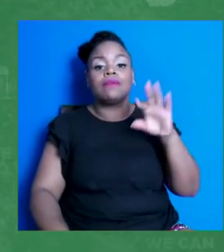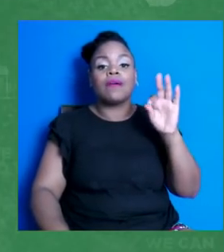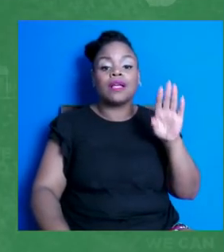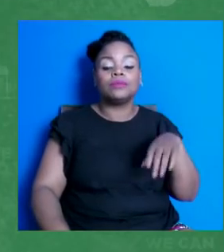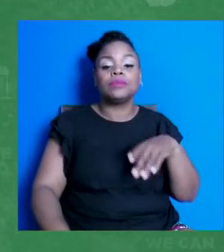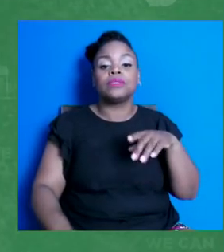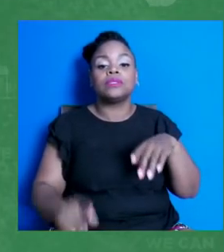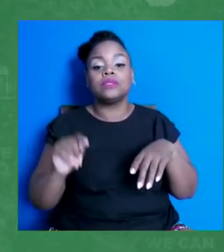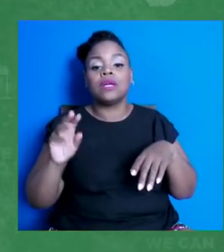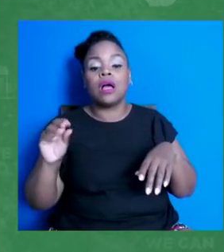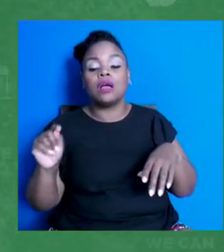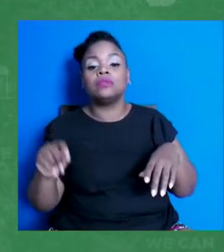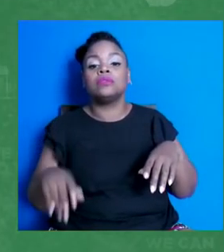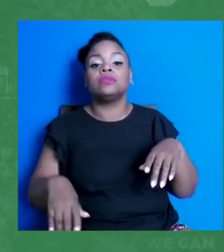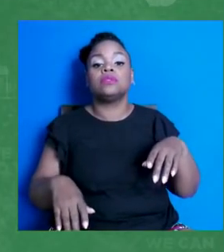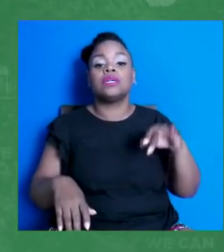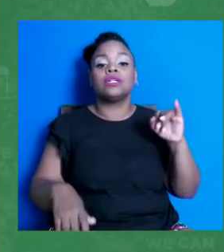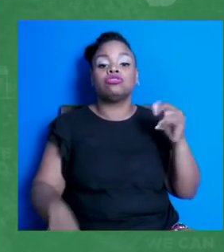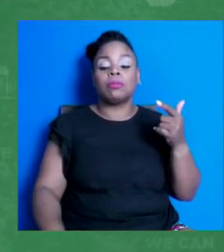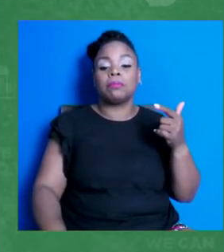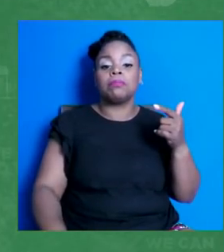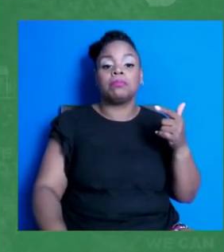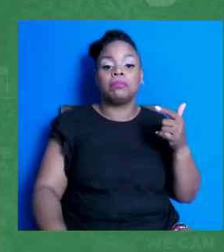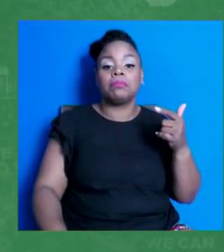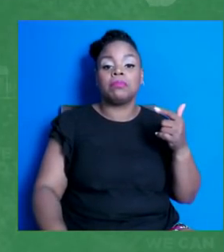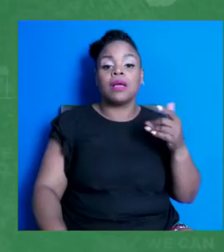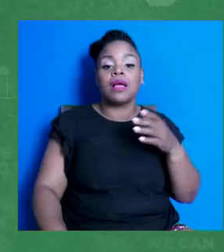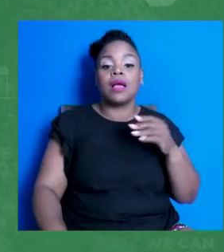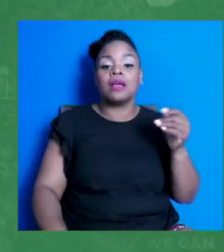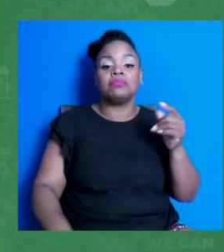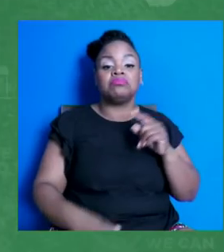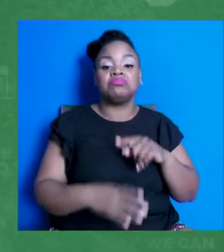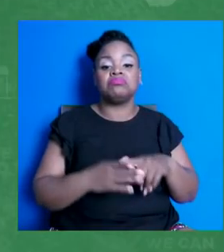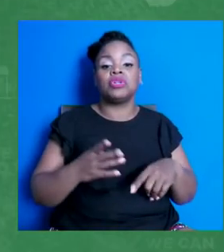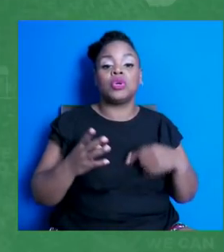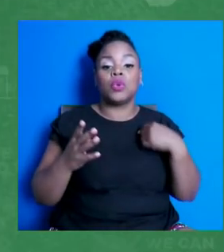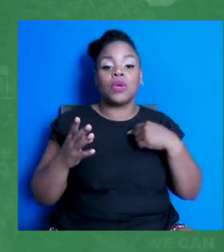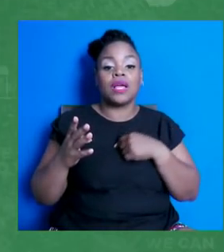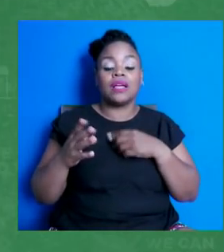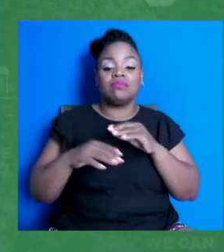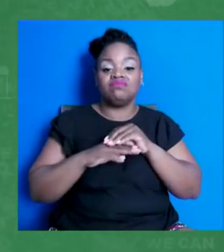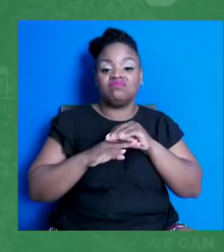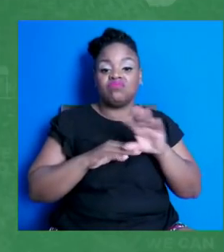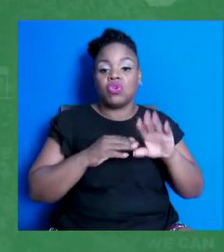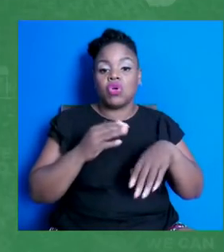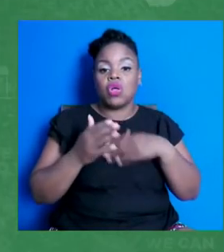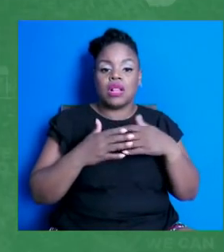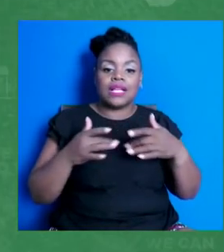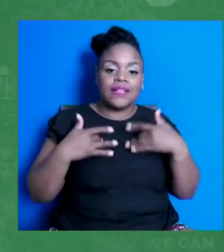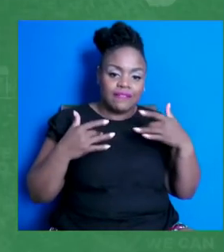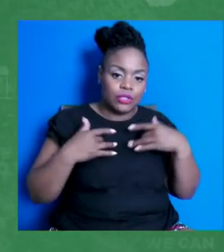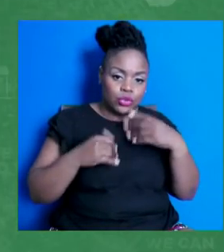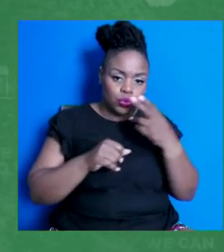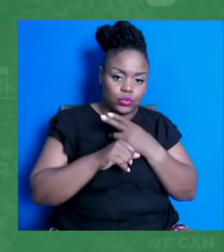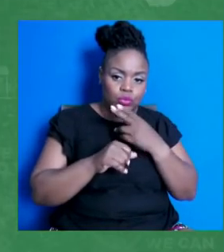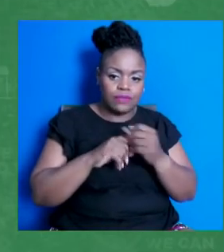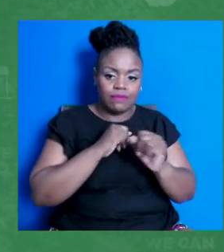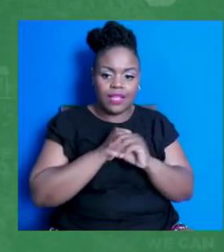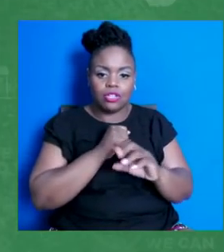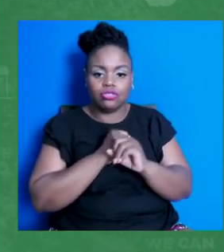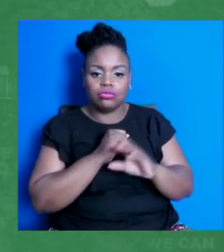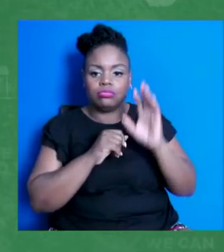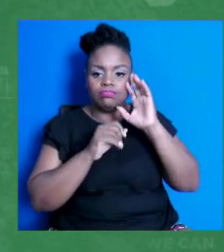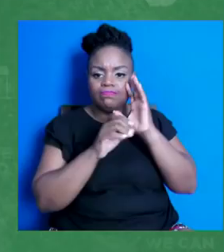Instagram. On there, we promote our events by using attractive flyers and making TikTok videos on providing the facts